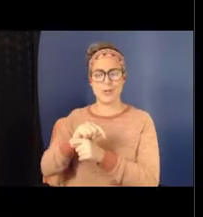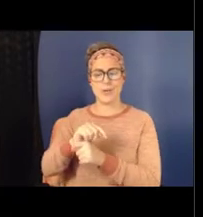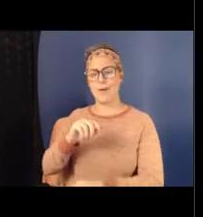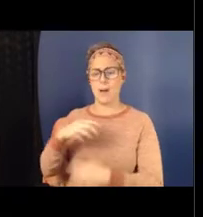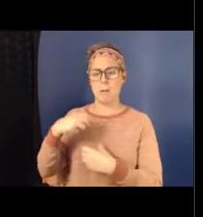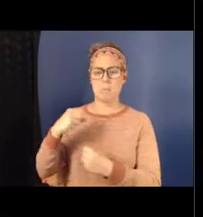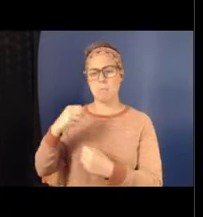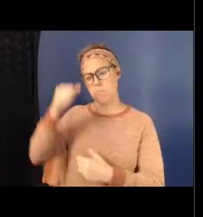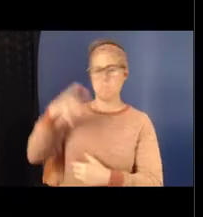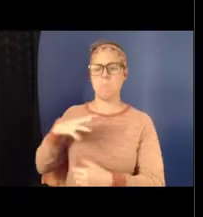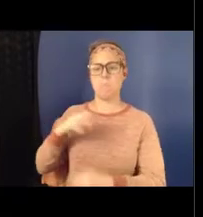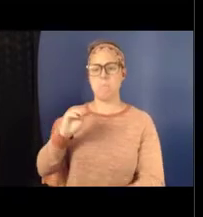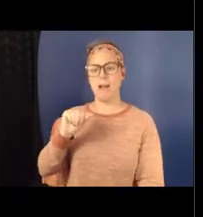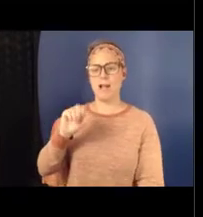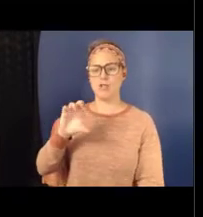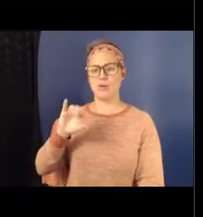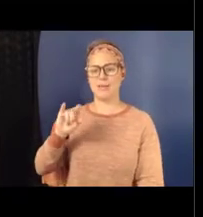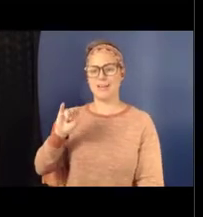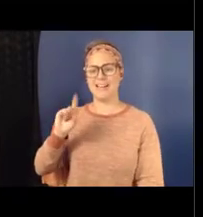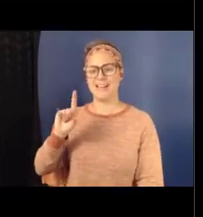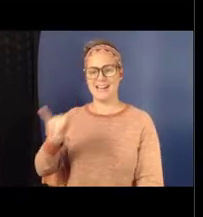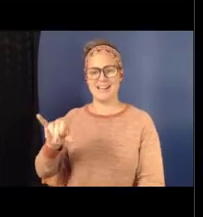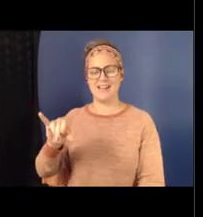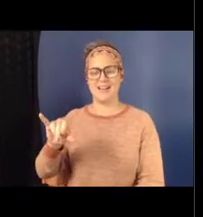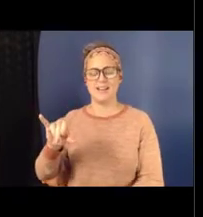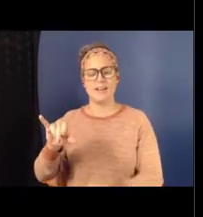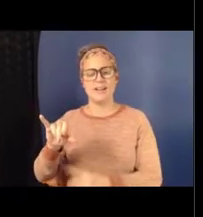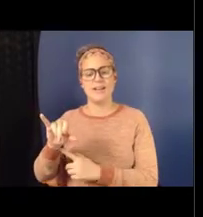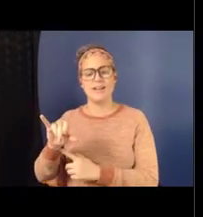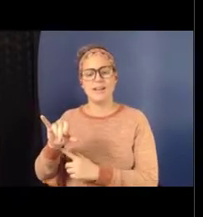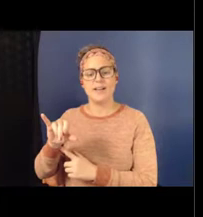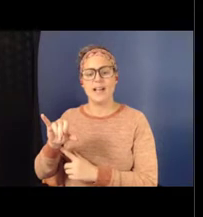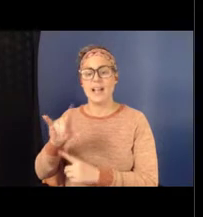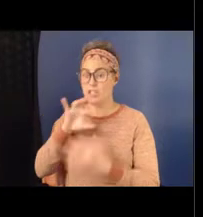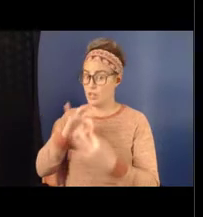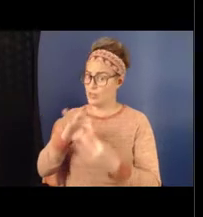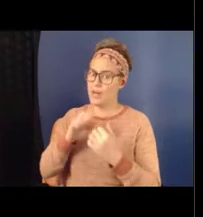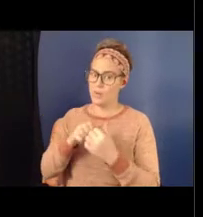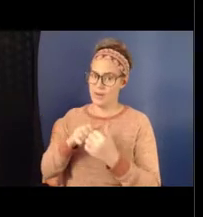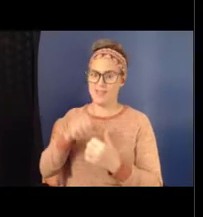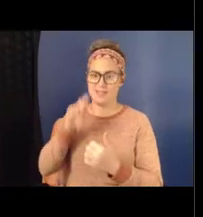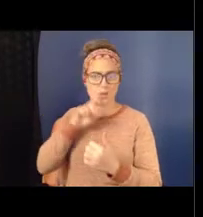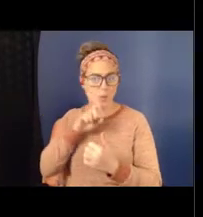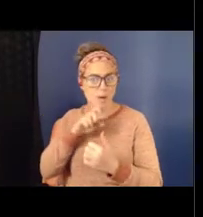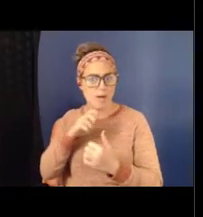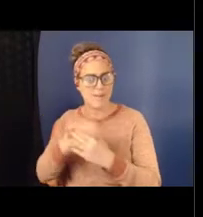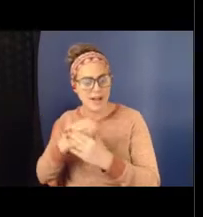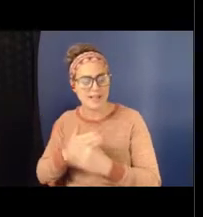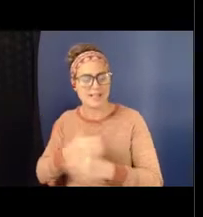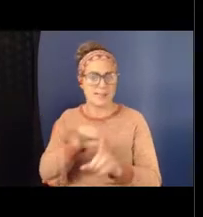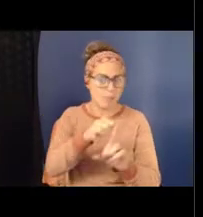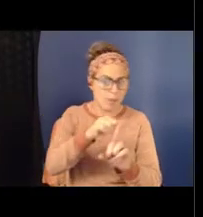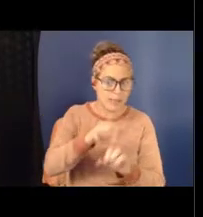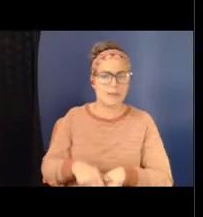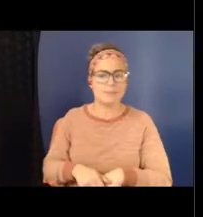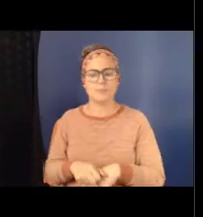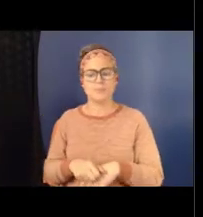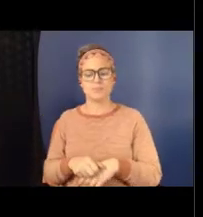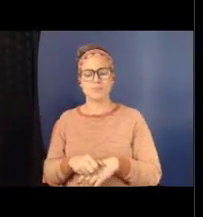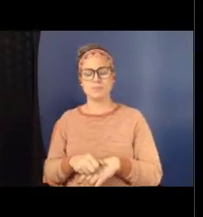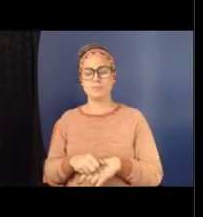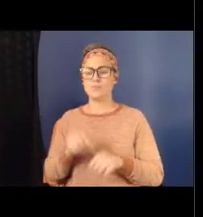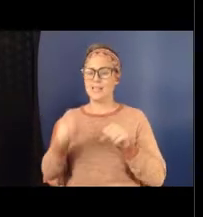associated with the escalation of bullying to sexual violence. And certainly, we can think of PLEC's work dating back 25